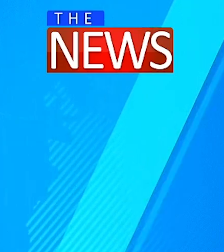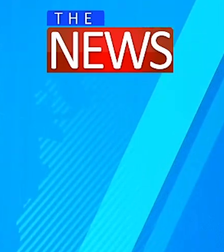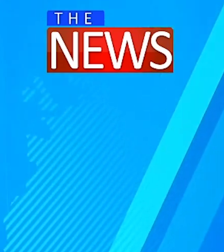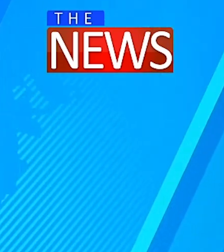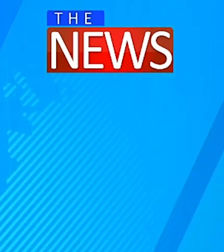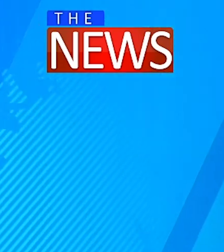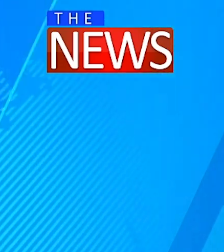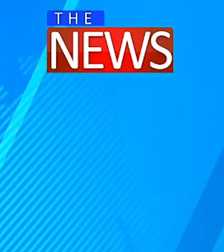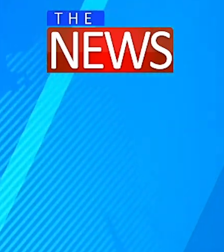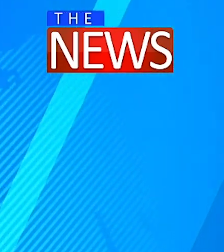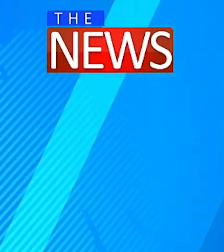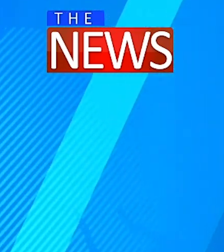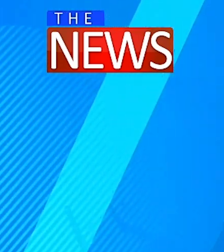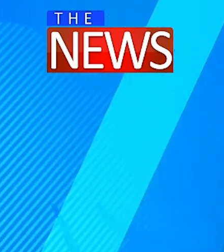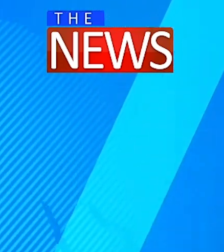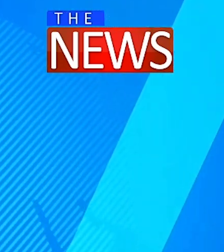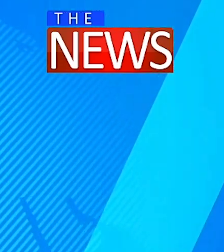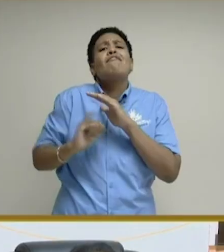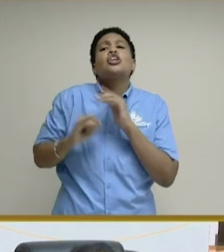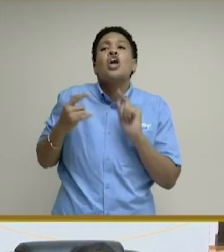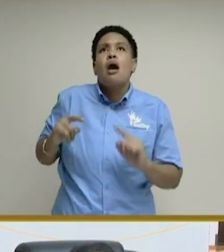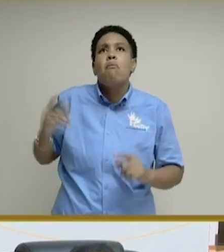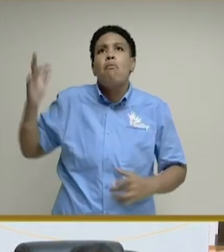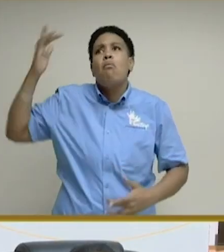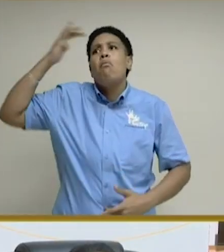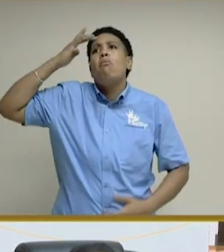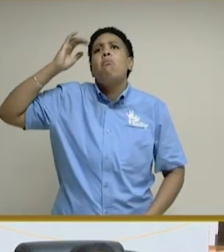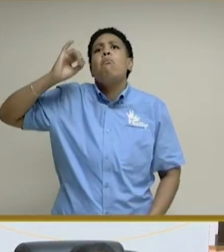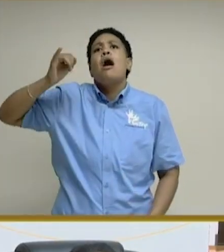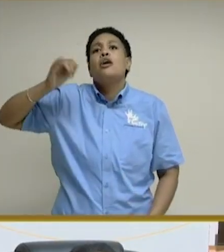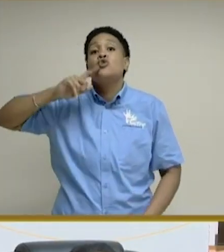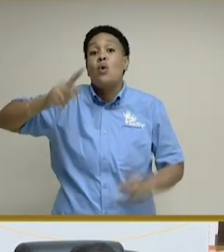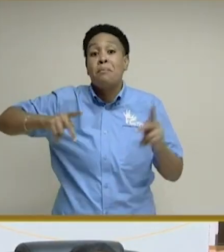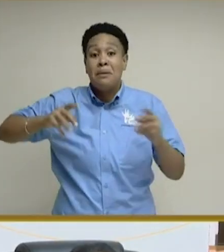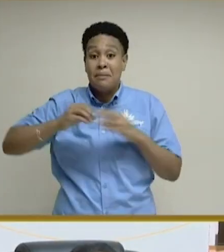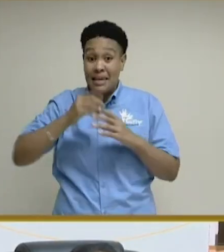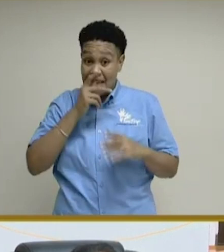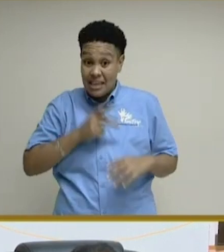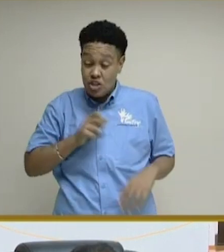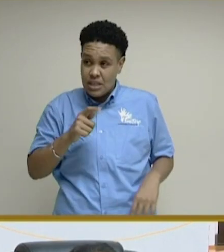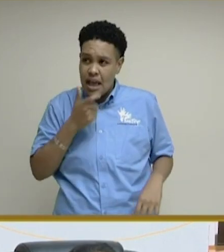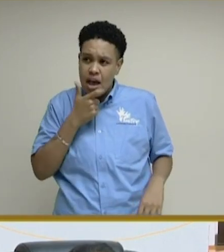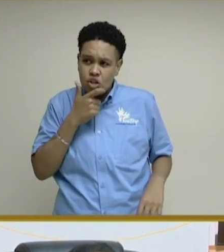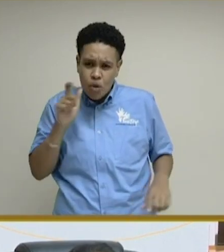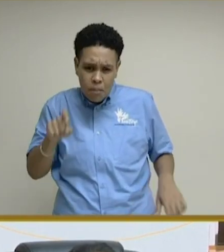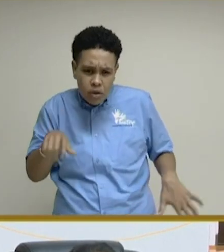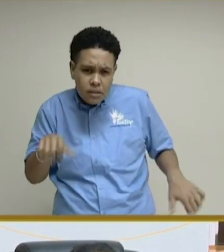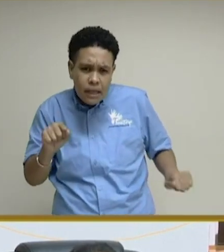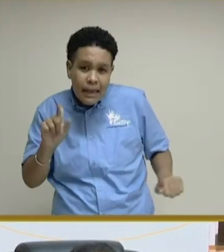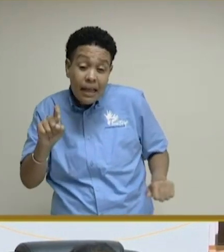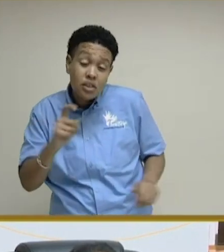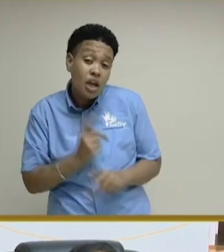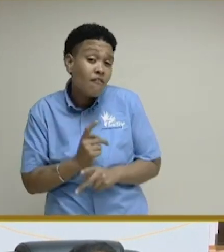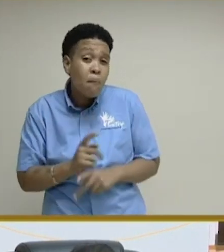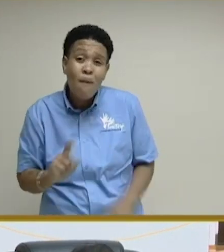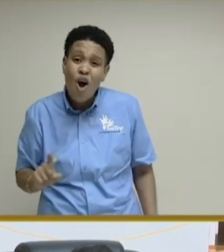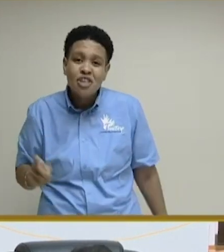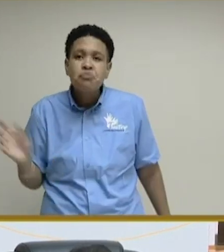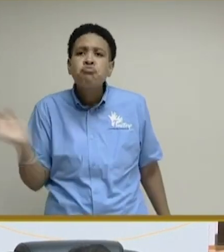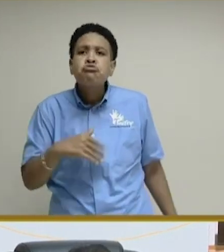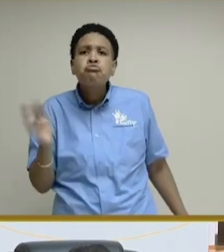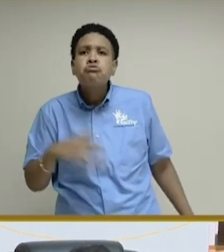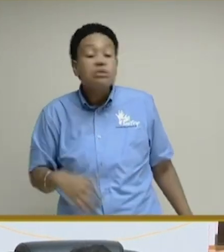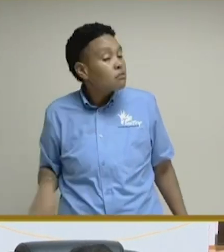of the cases for the parishes. Persons right across Kingston and St. Andrew must take the necessary precautions and